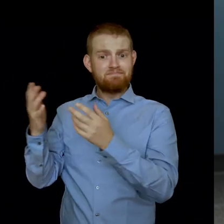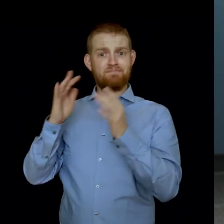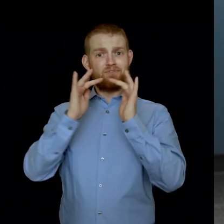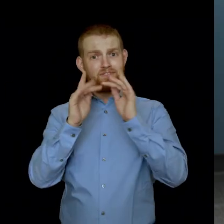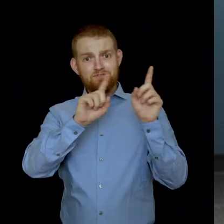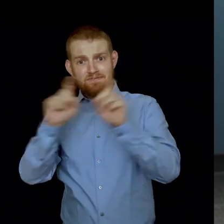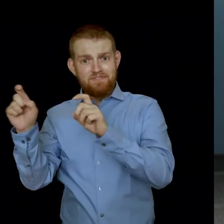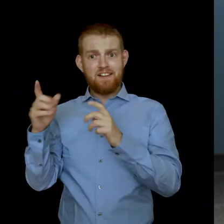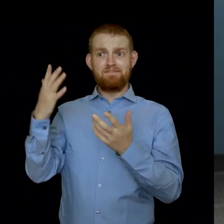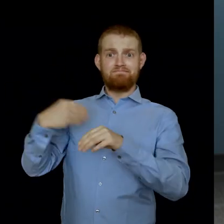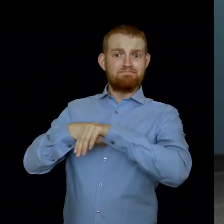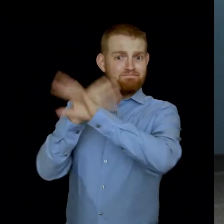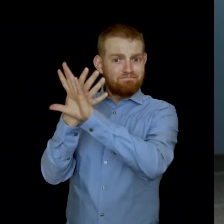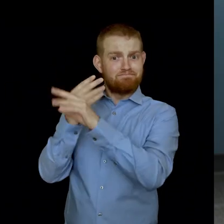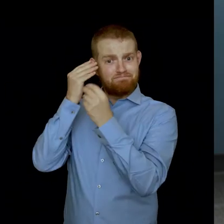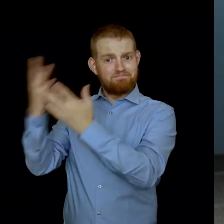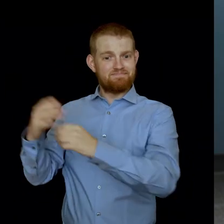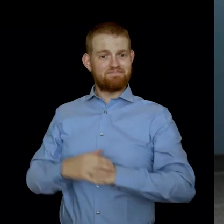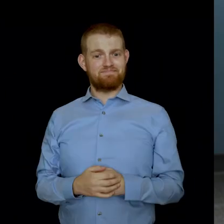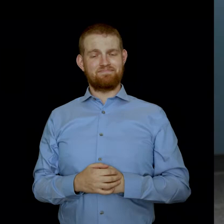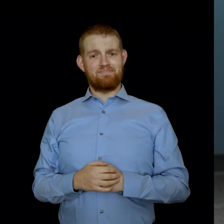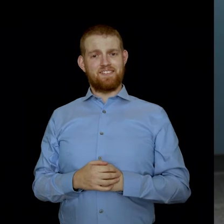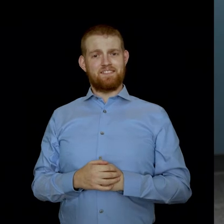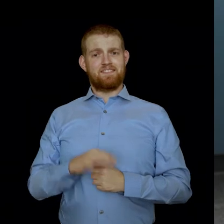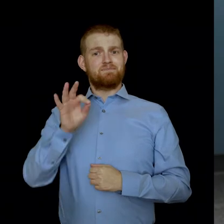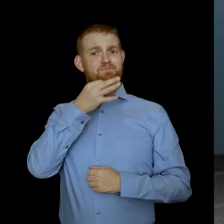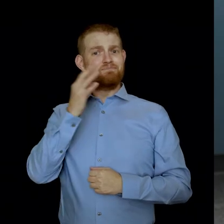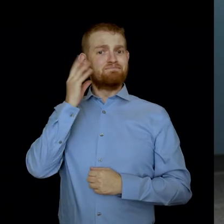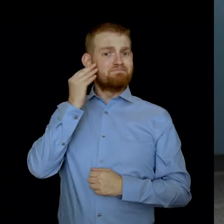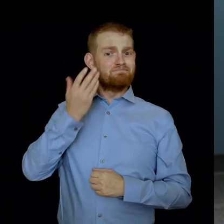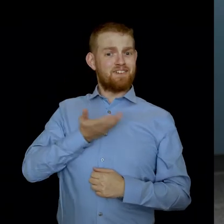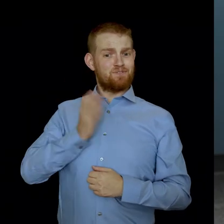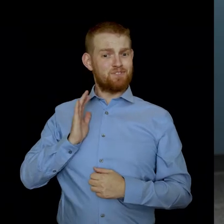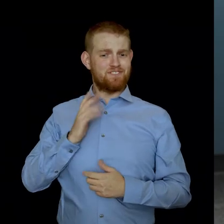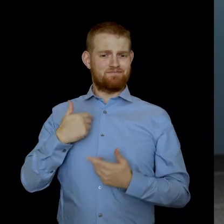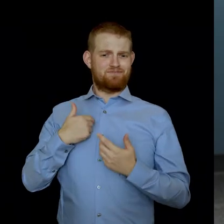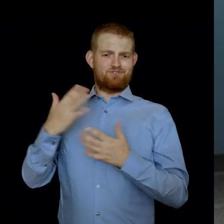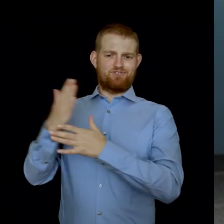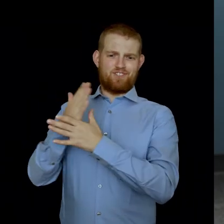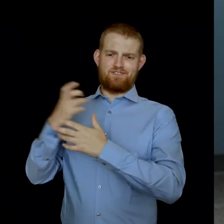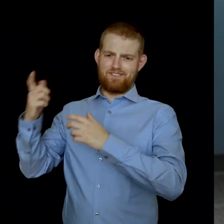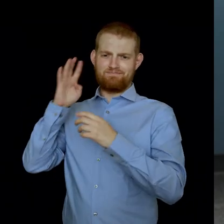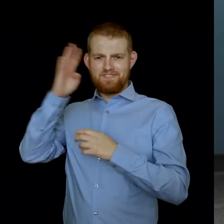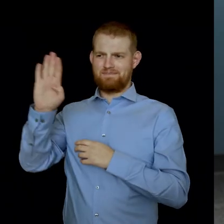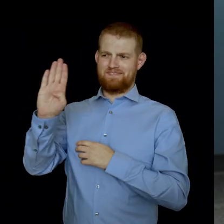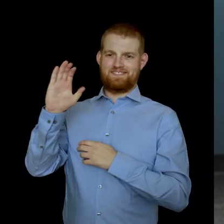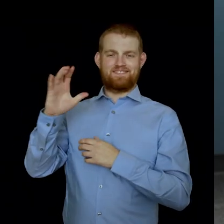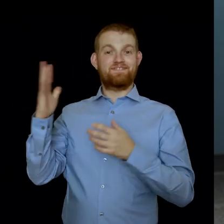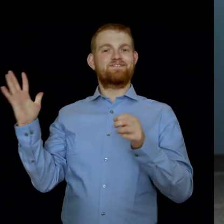in a survey or over the phone. Let's share our expertise and wisdom about how to create a truly